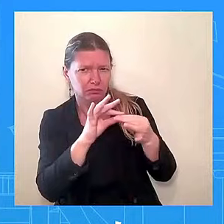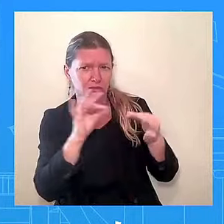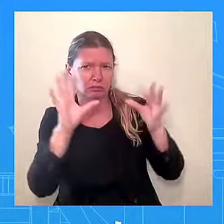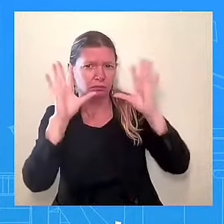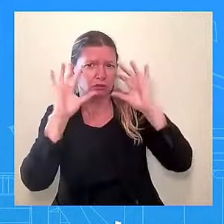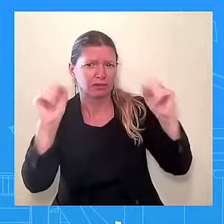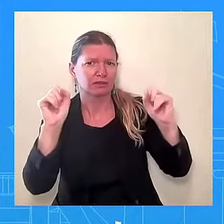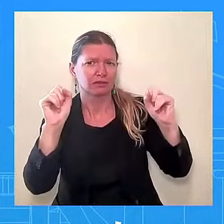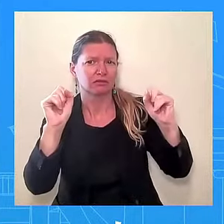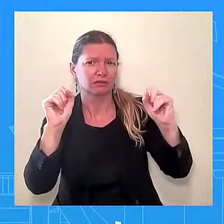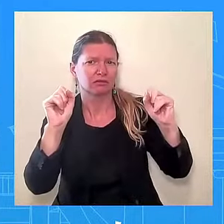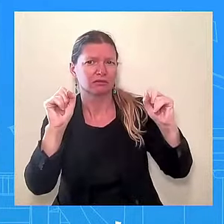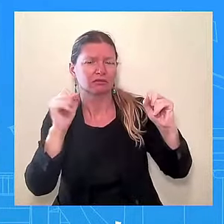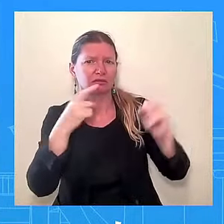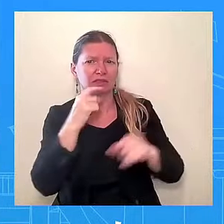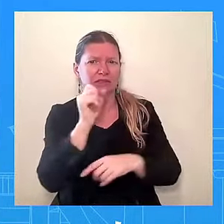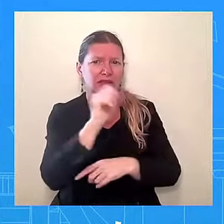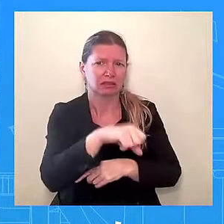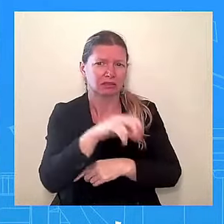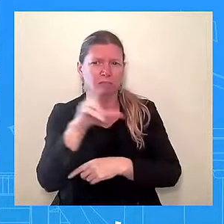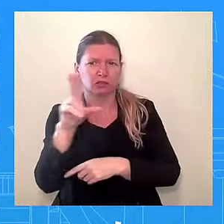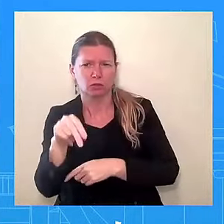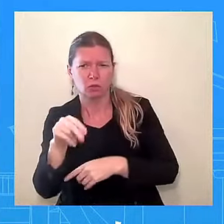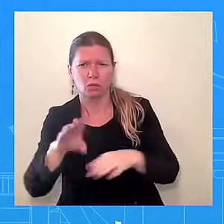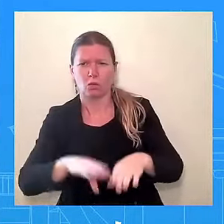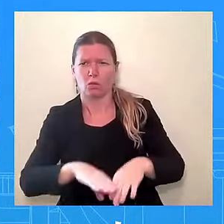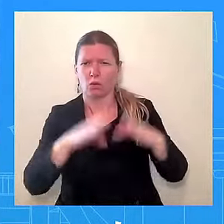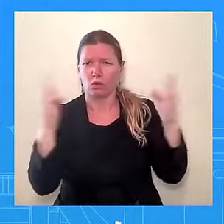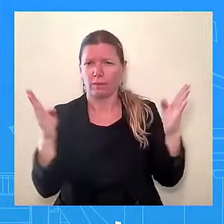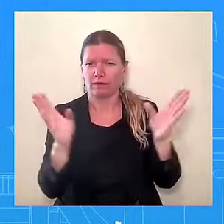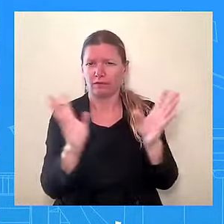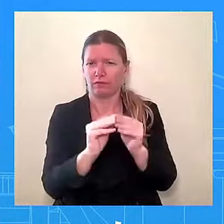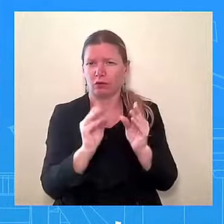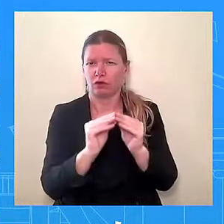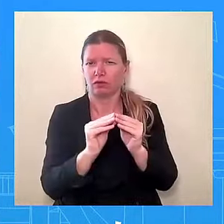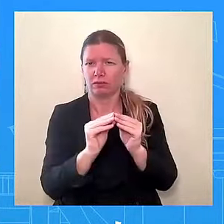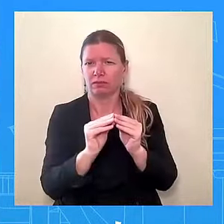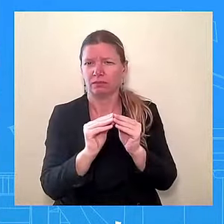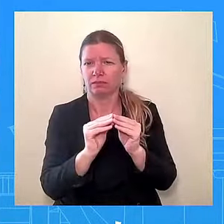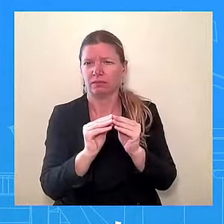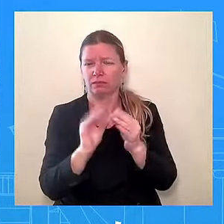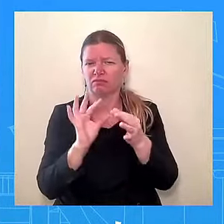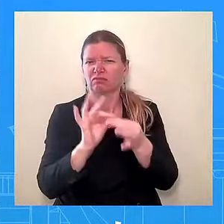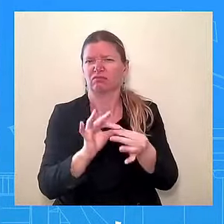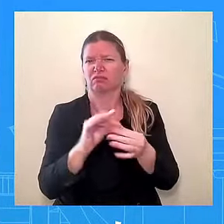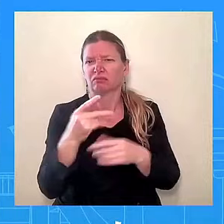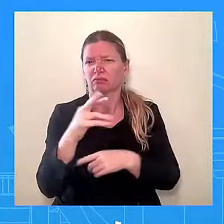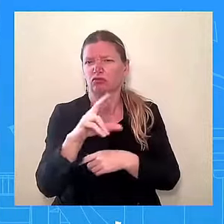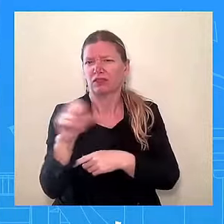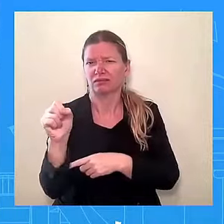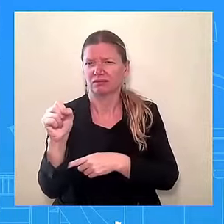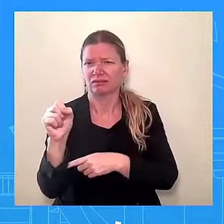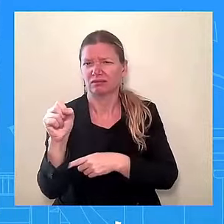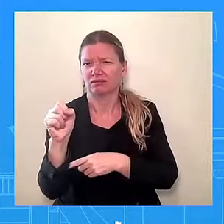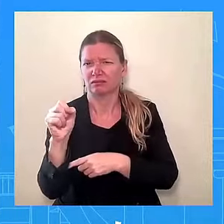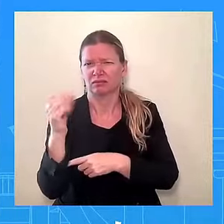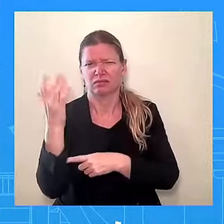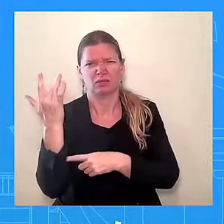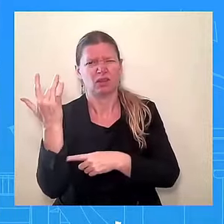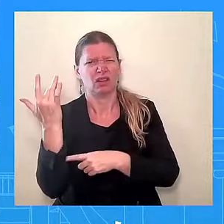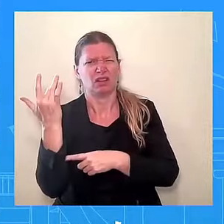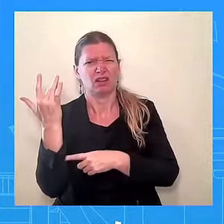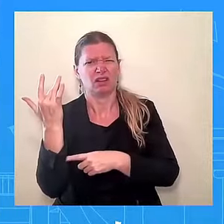could elaborate a little bit on the rationale behind not showing the President on two days where the Vice President